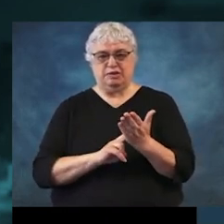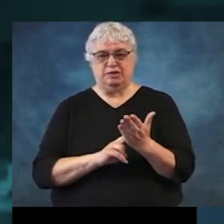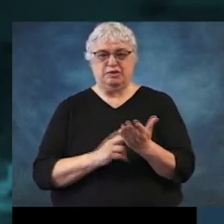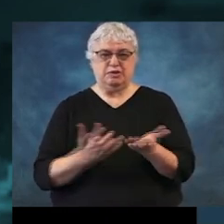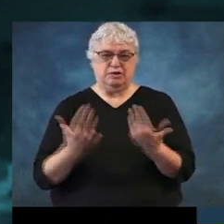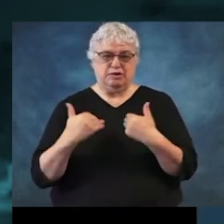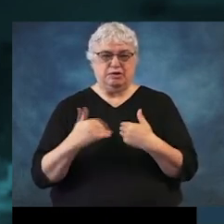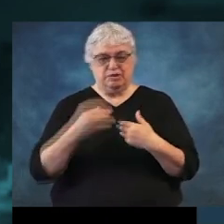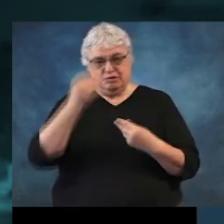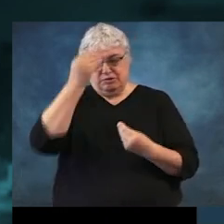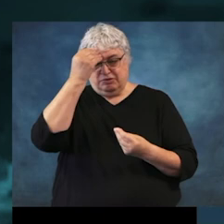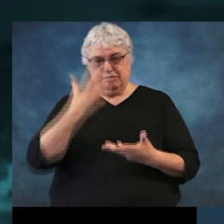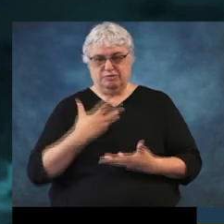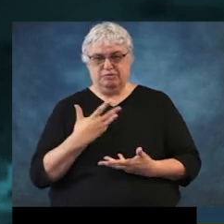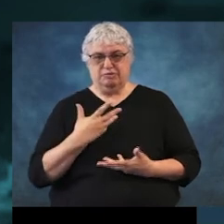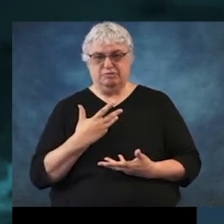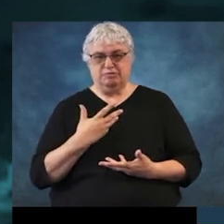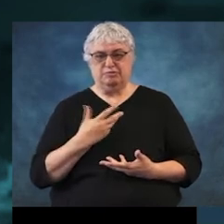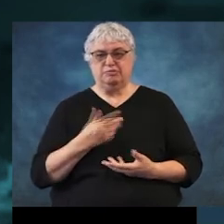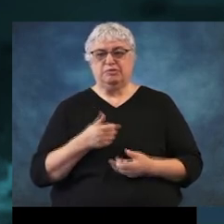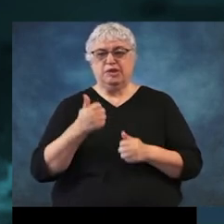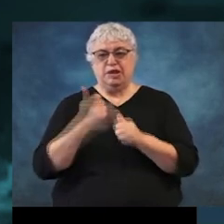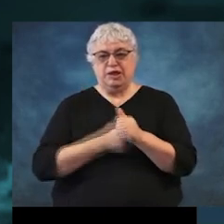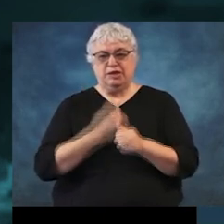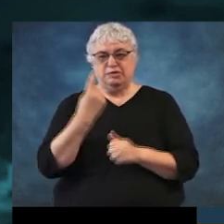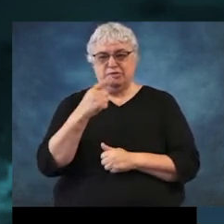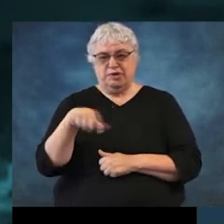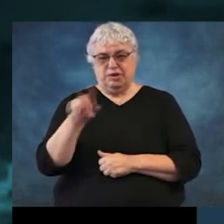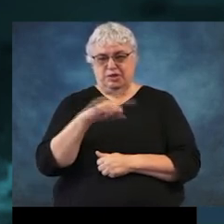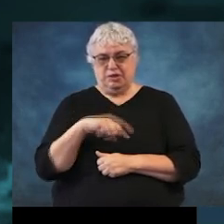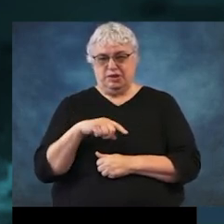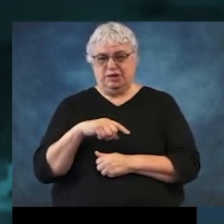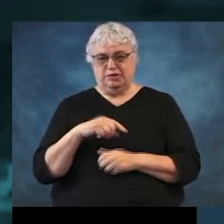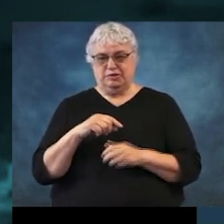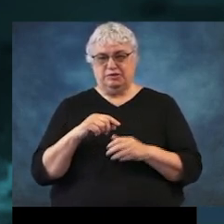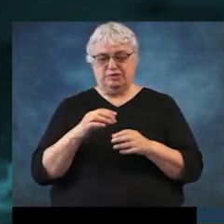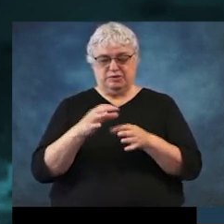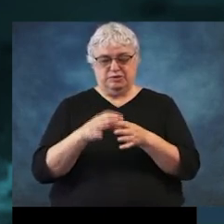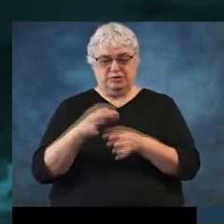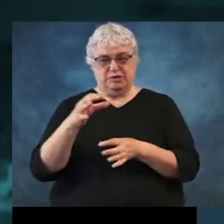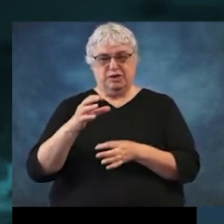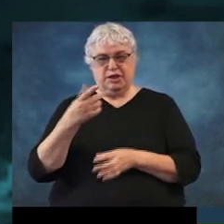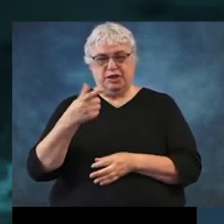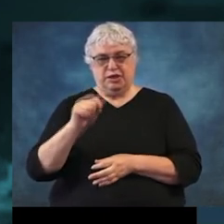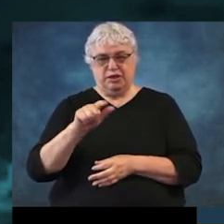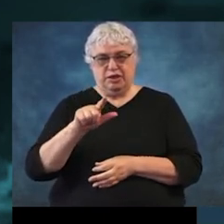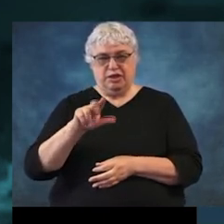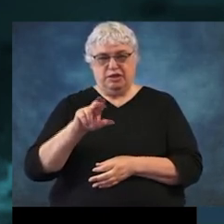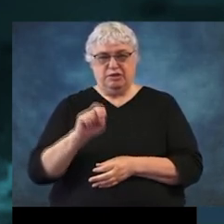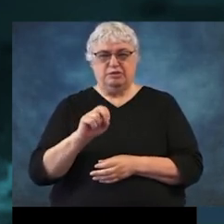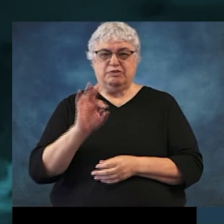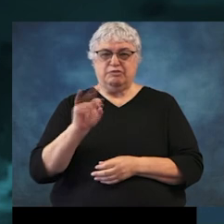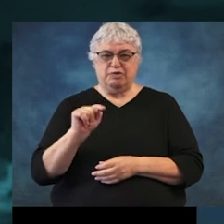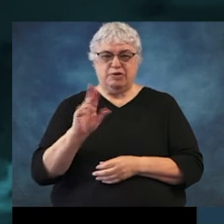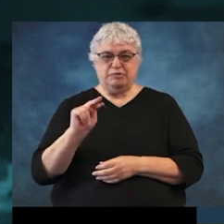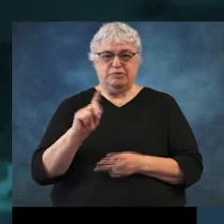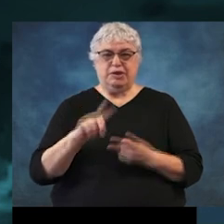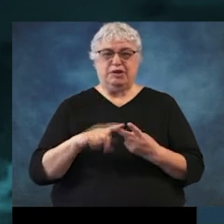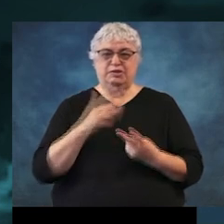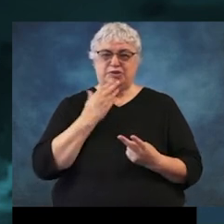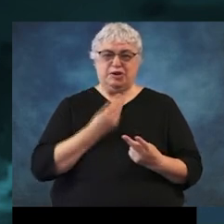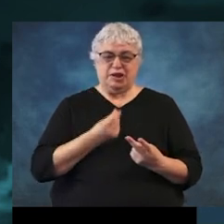notifications. So each one of these gauge locations, and you don't have to be in Harris County, you can be in Fort Bend,